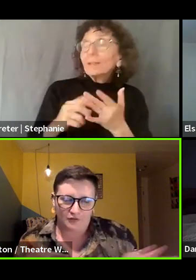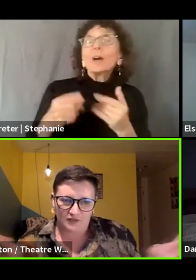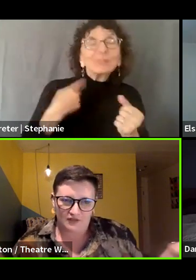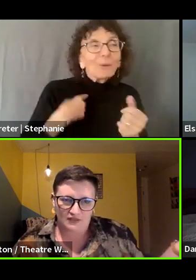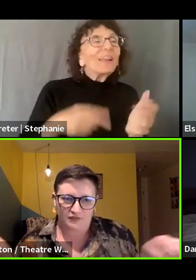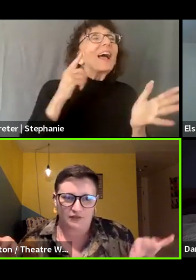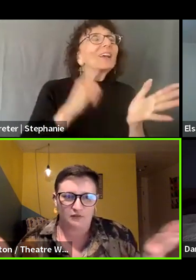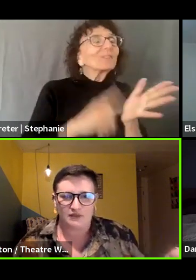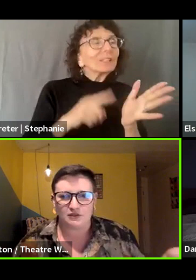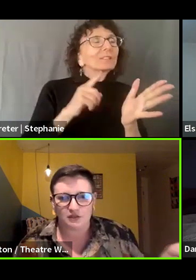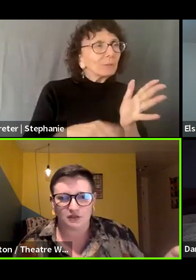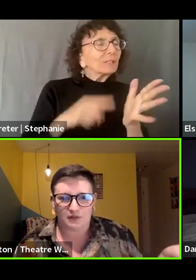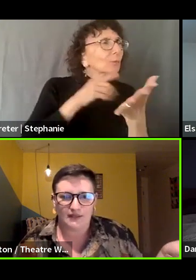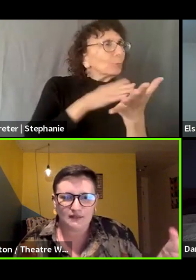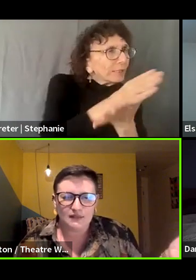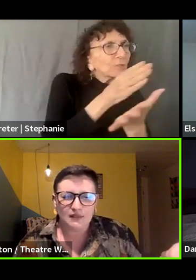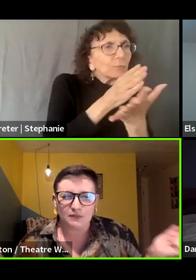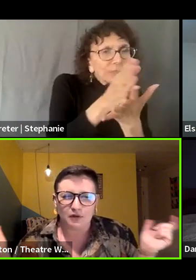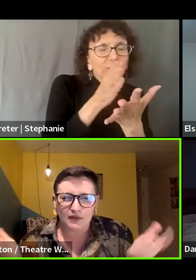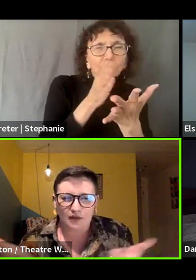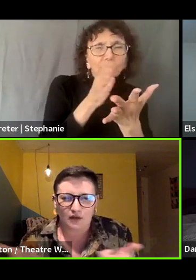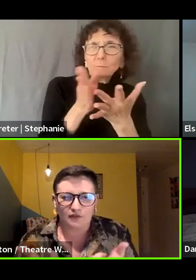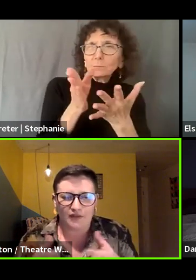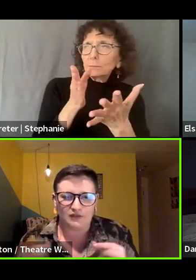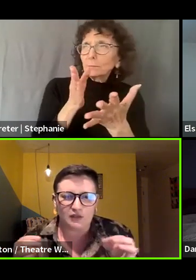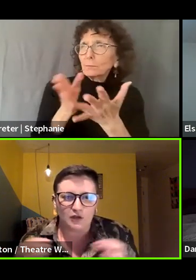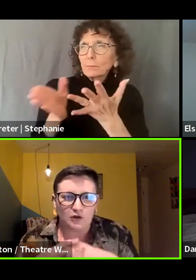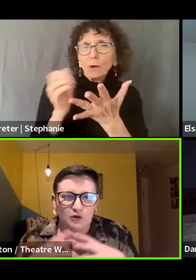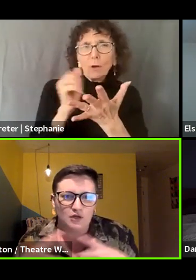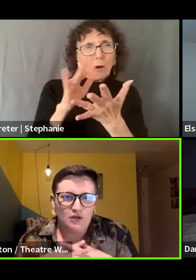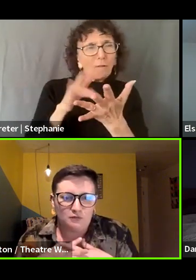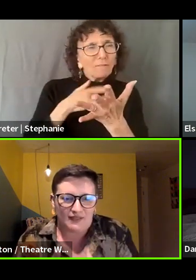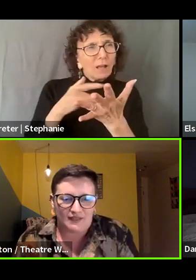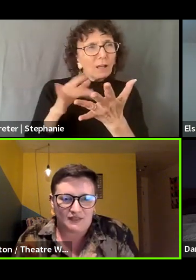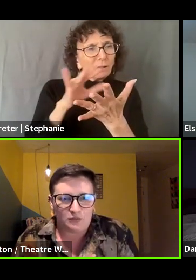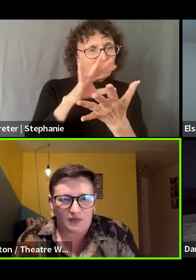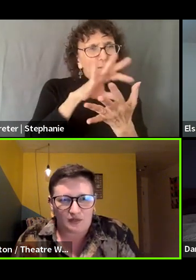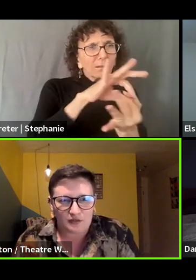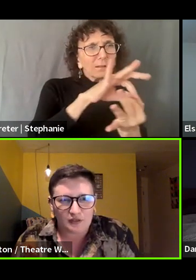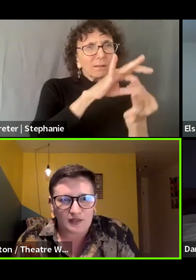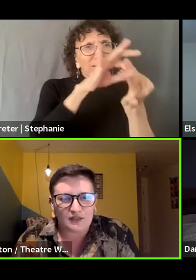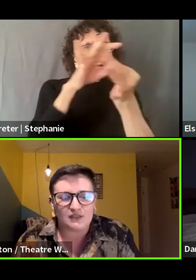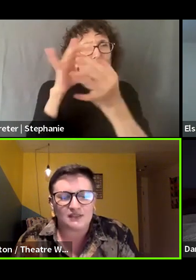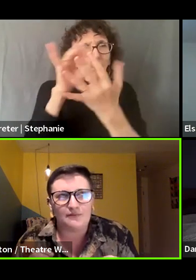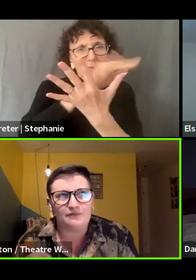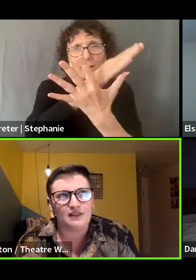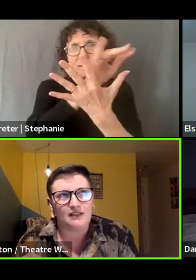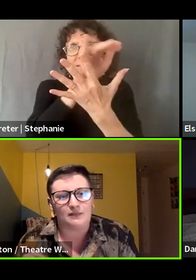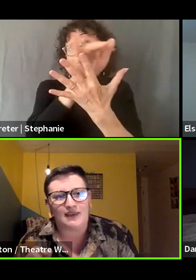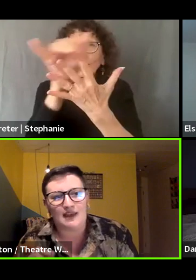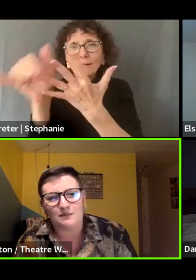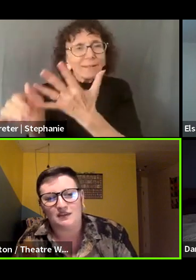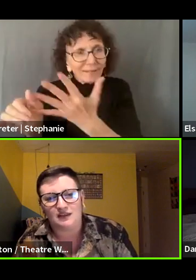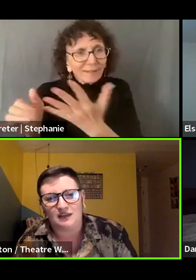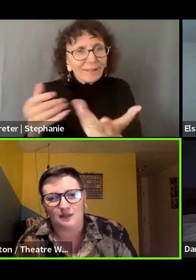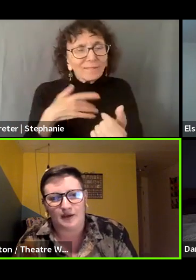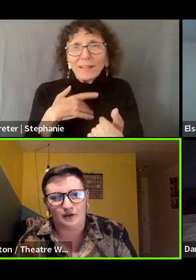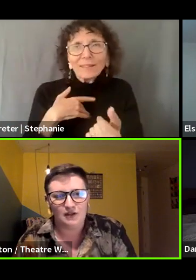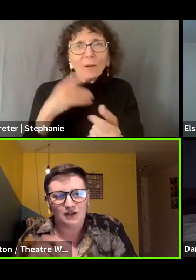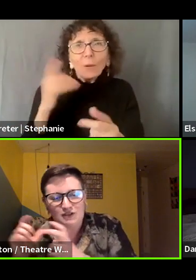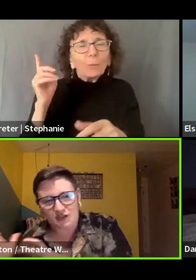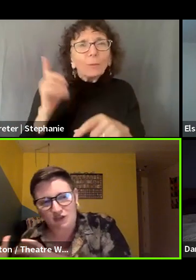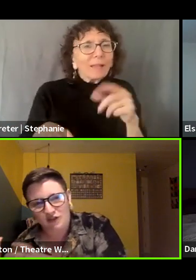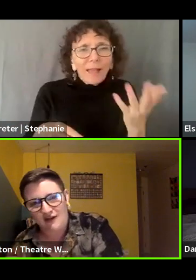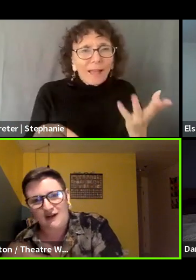of followed these different research threads, the more they all felt so related to one another. And it just kept feeling like we can't be thinking